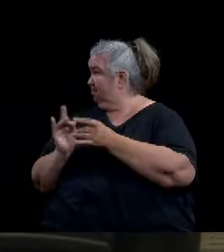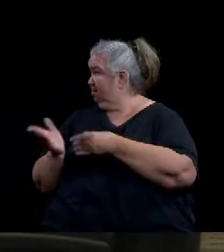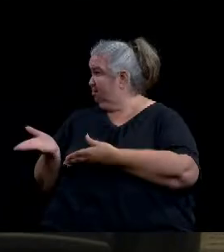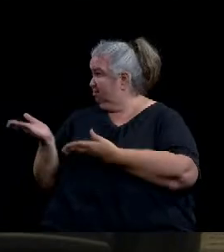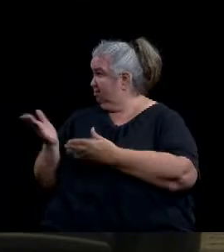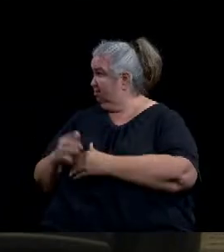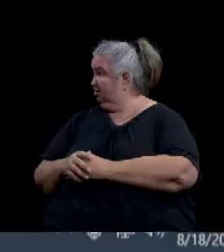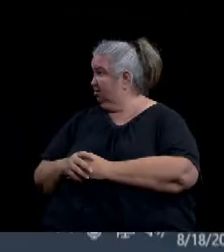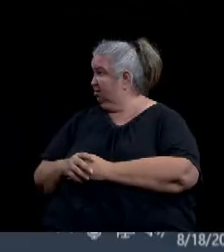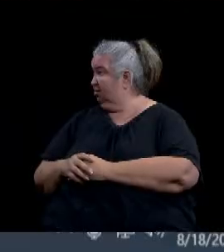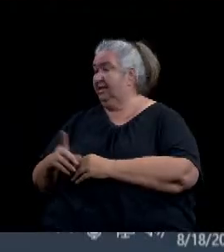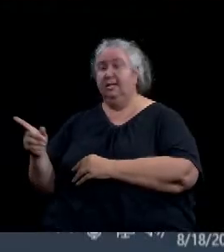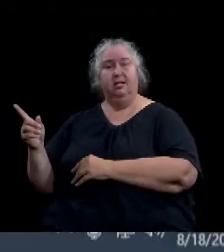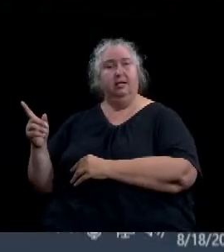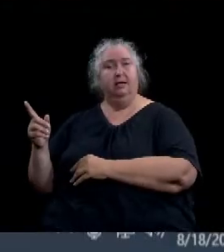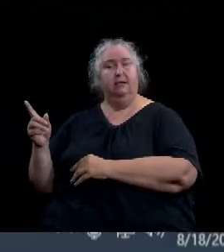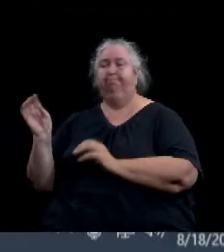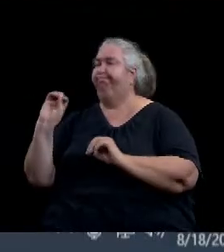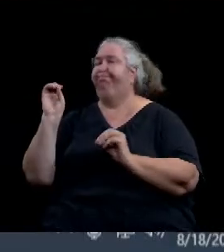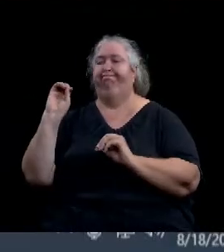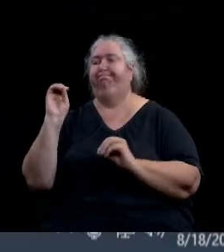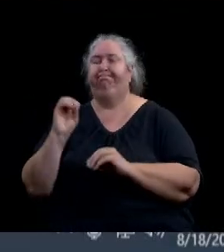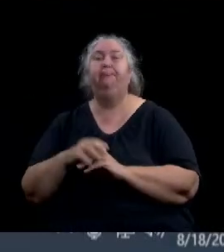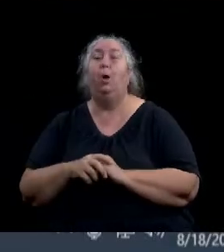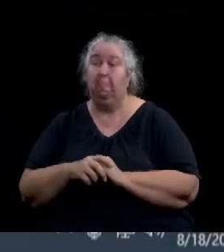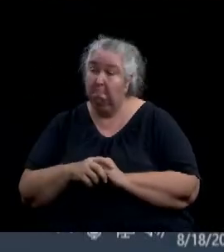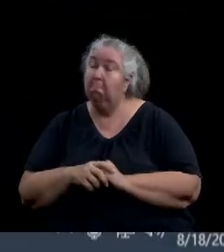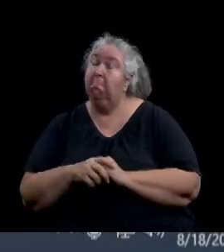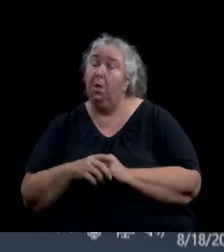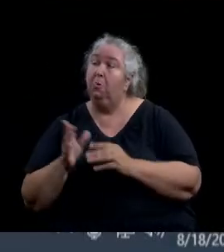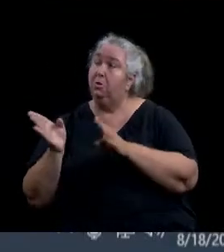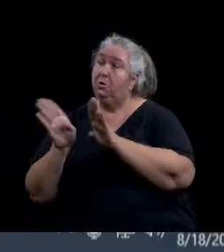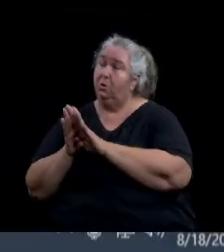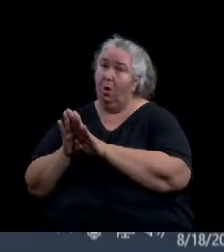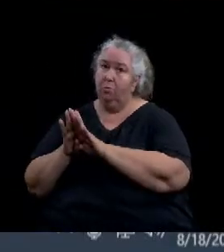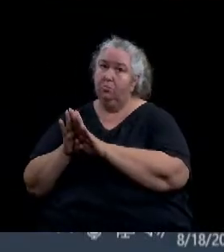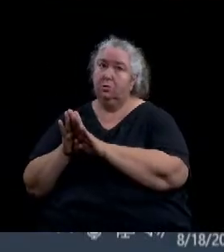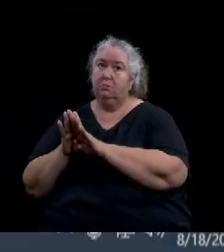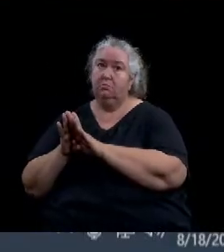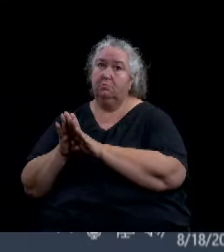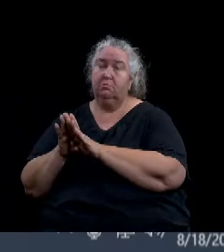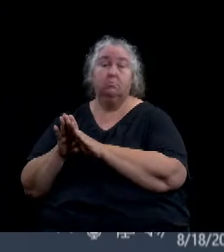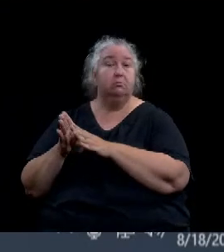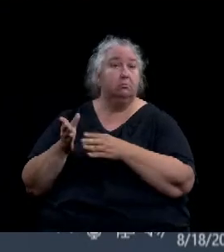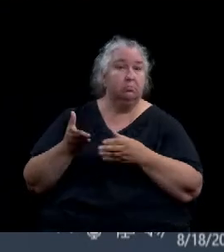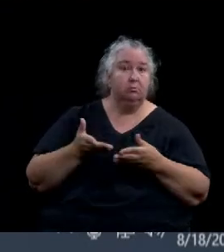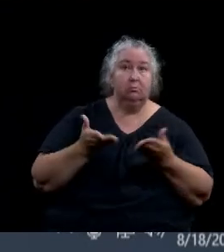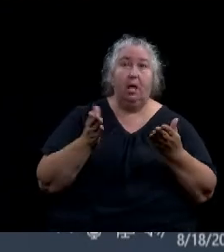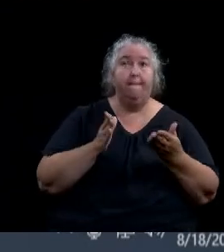Okay, we'll close the public hearing. Is there a motion? Motion for approval. Second.